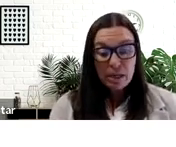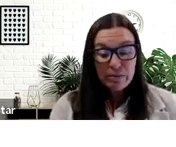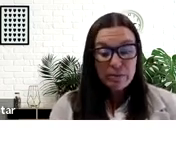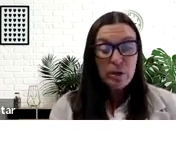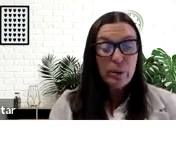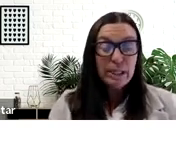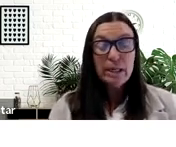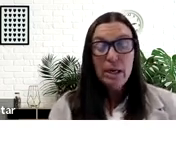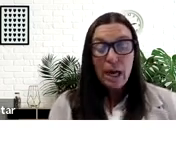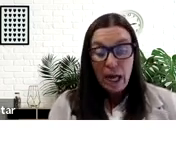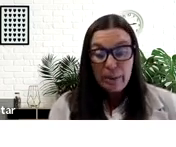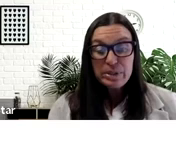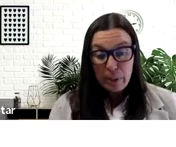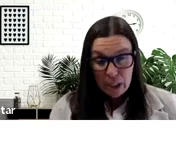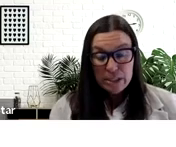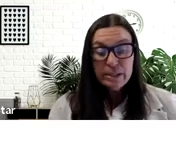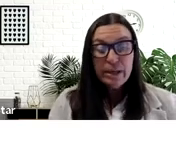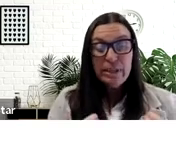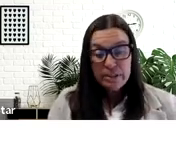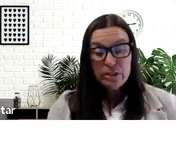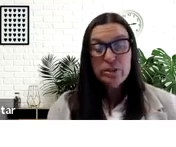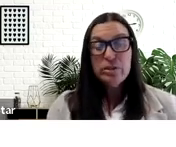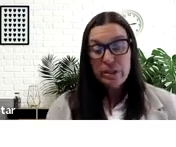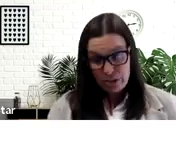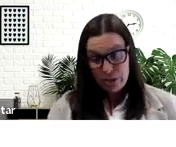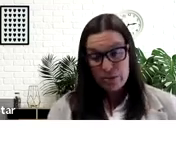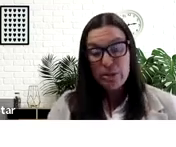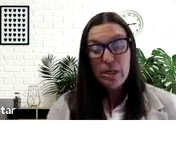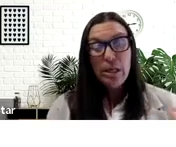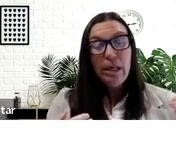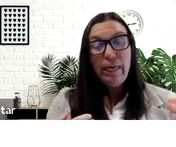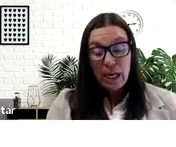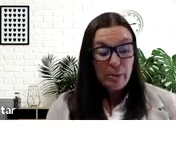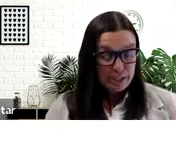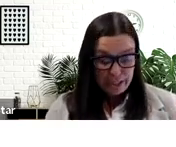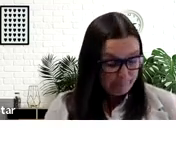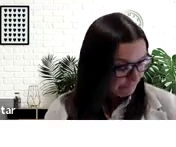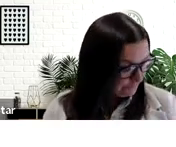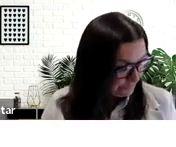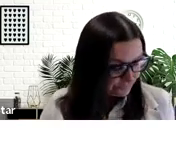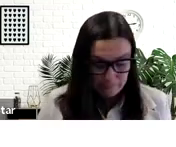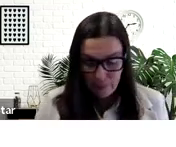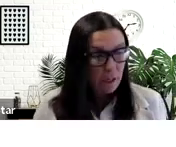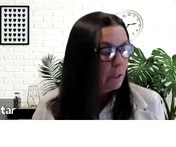myself, knowing that I was a part of the institutional issues that I was seeing.